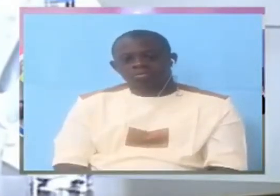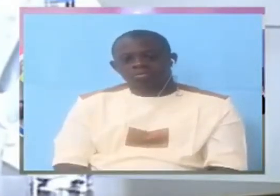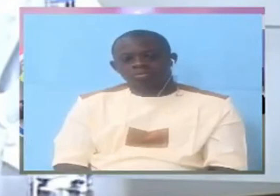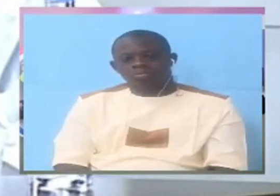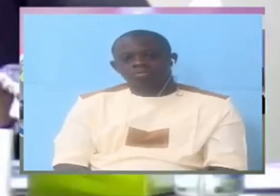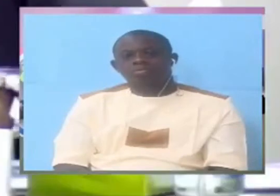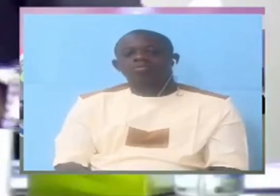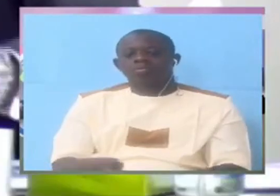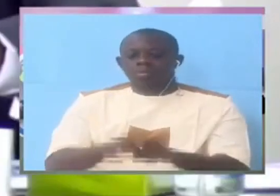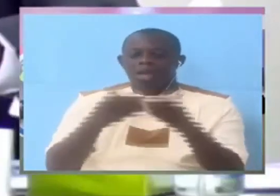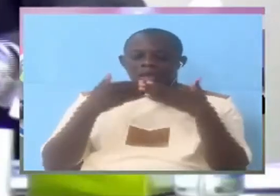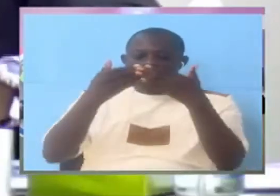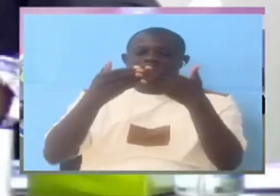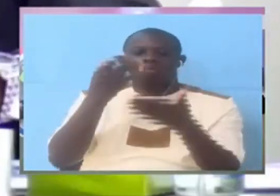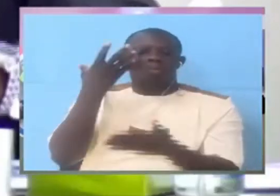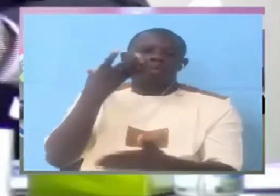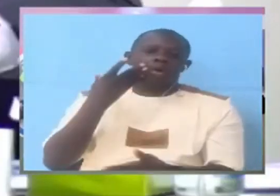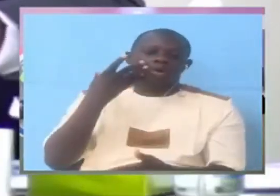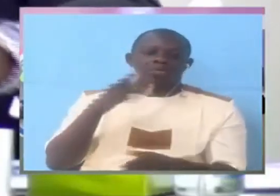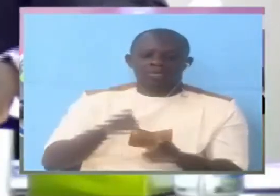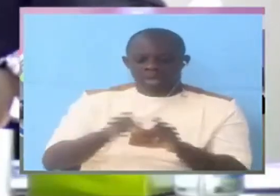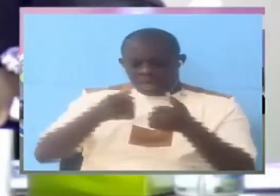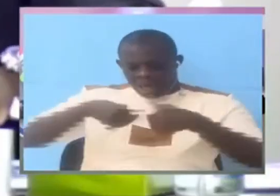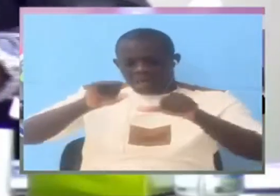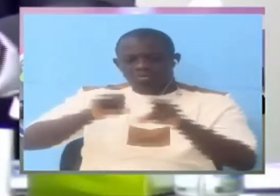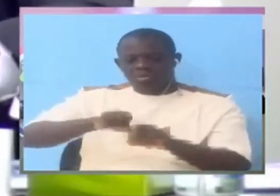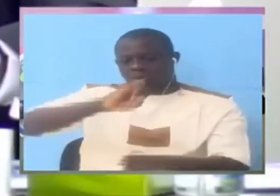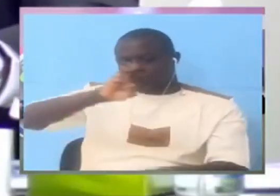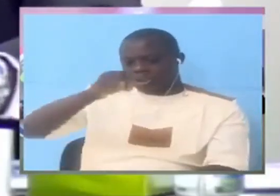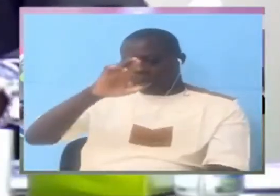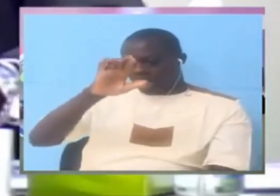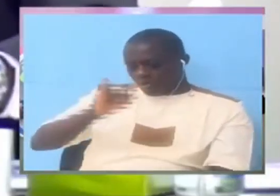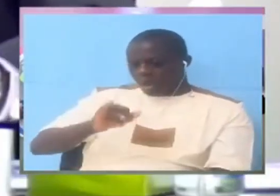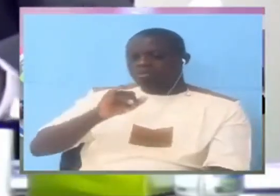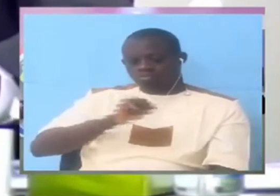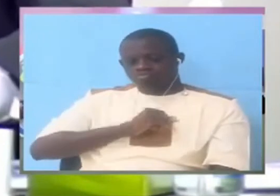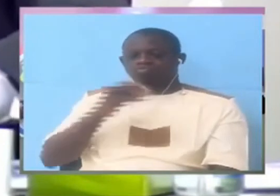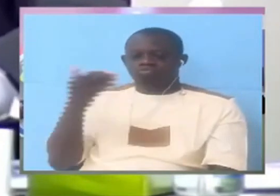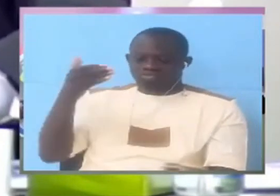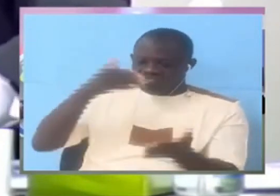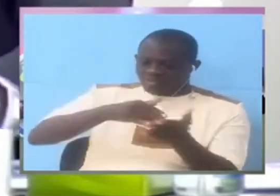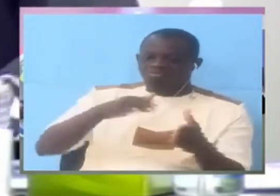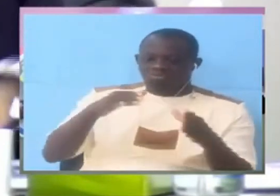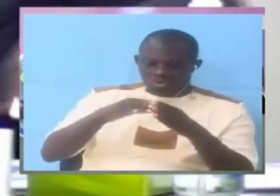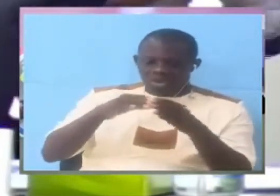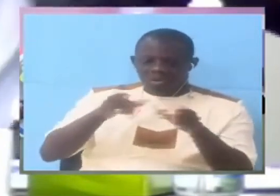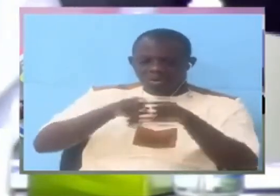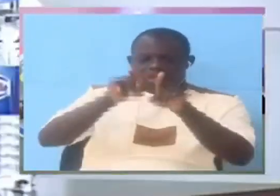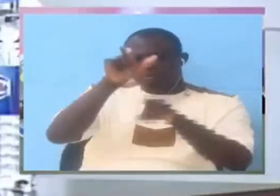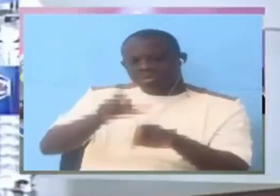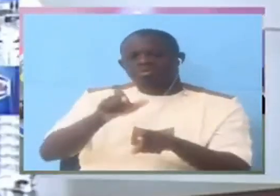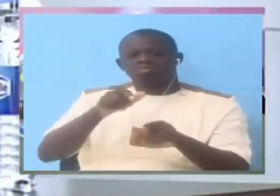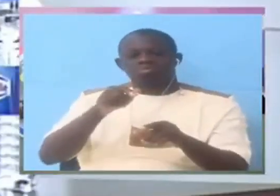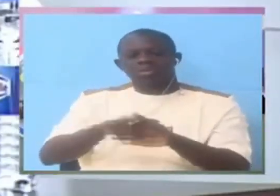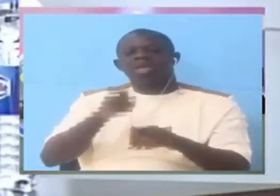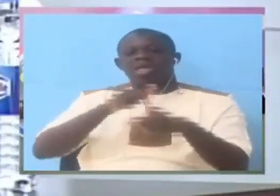just tell us women this would be around general because I went with him to Nigeria to study on electronics and bomb making